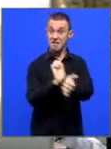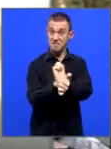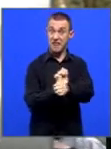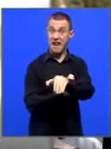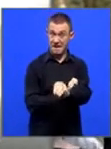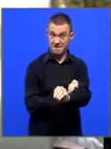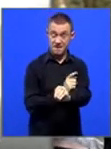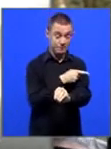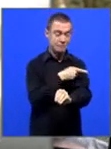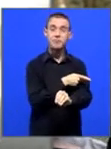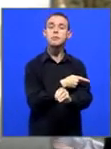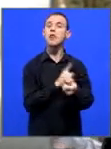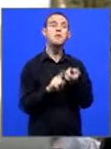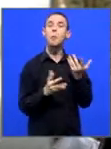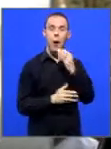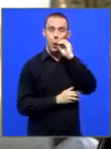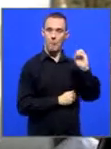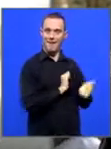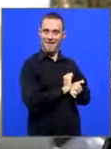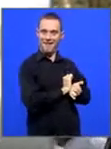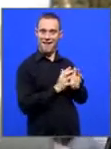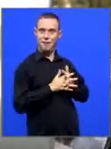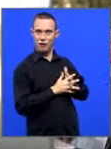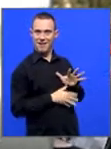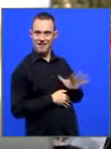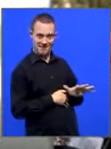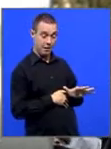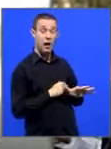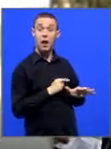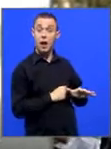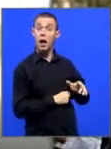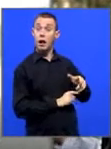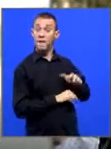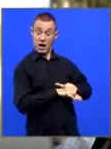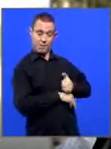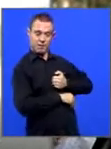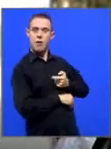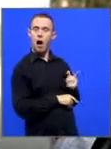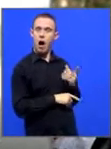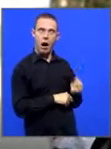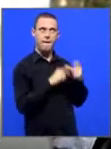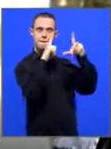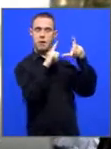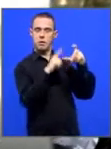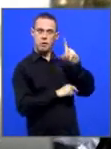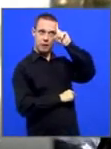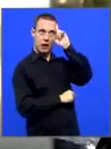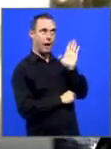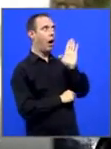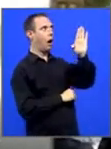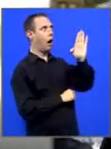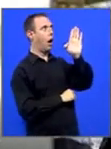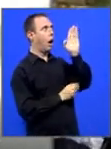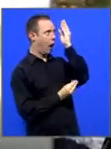States has a photograph of Nelson Mandela. So we hope the U.S., like other places in the world, that have political